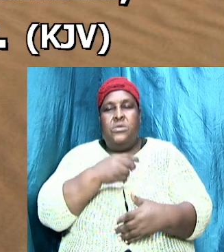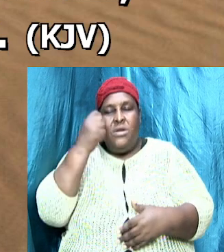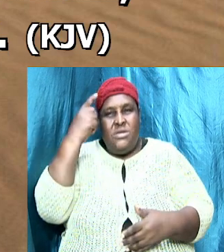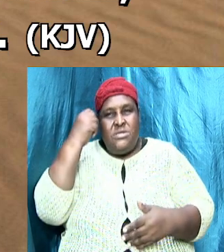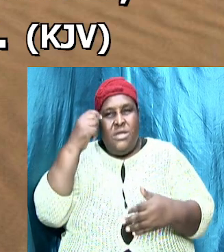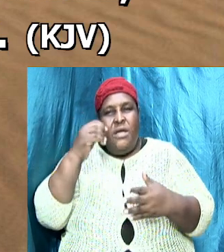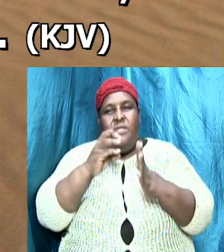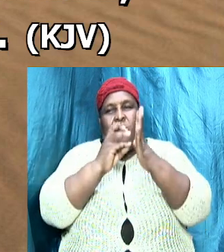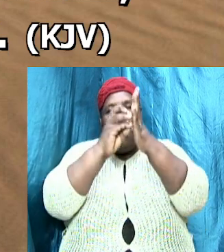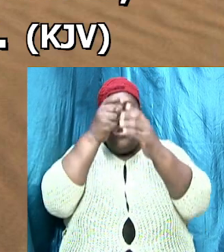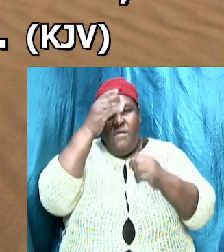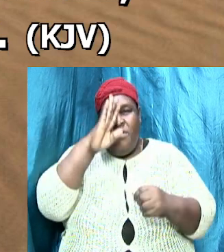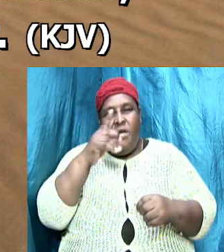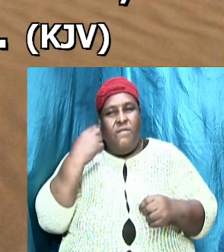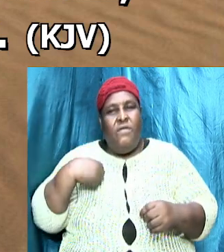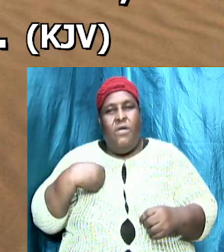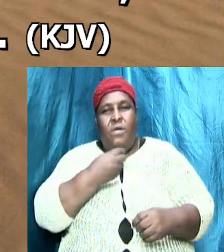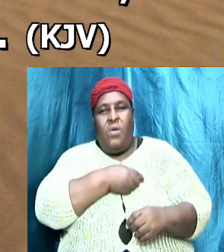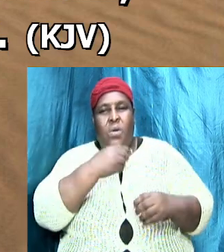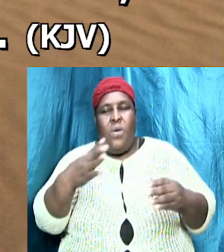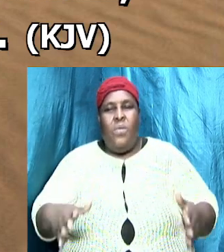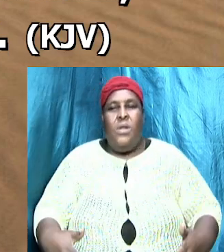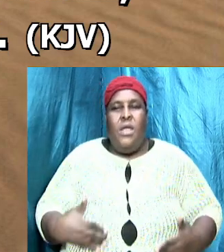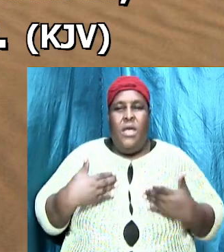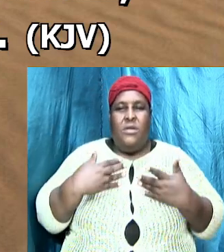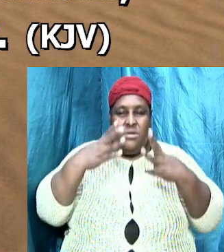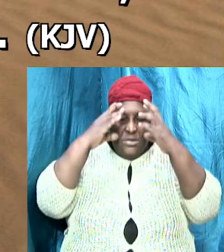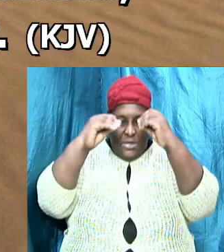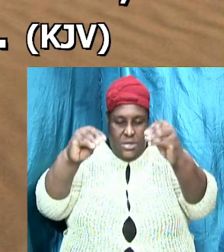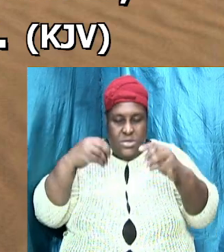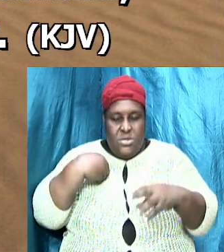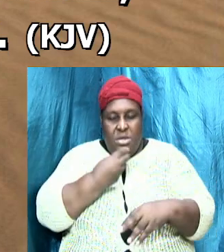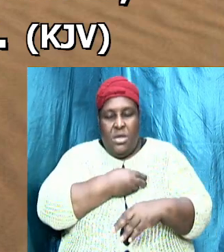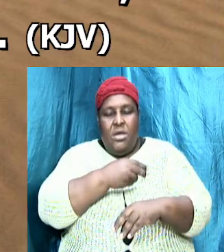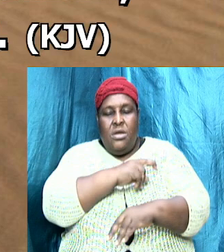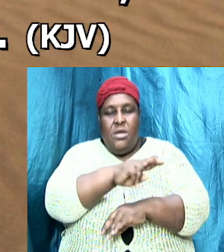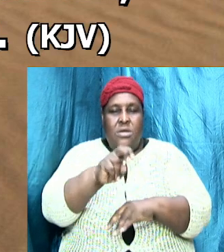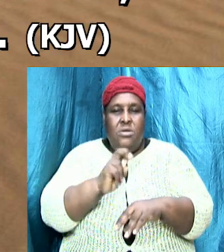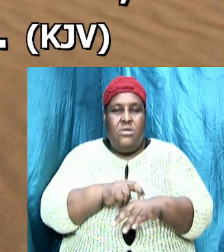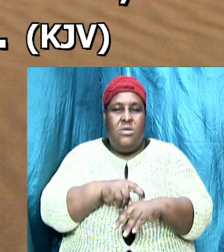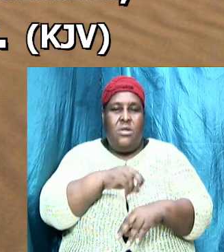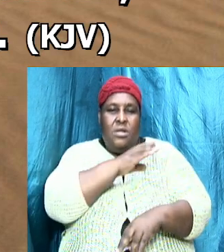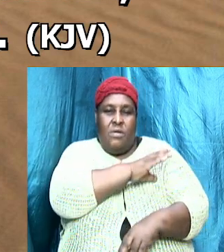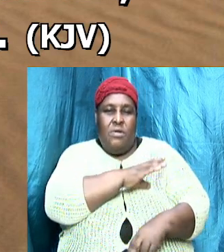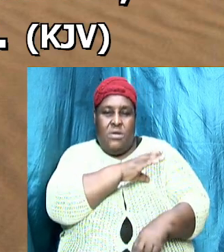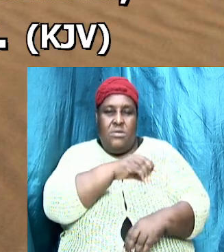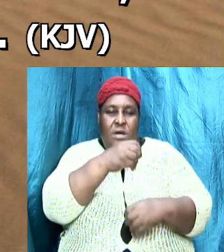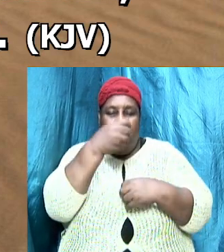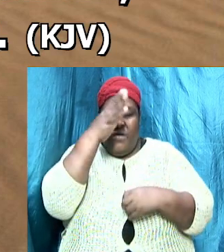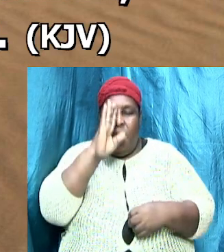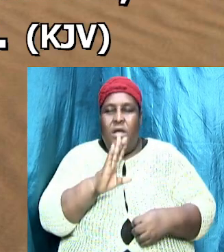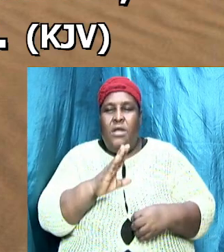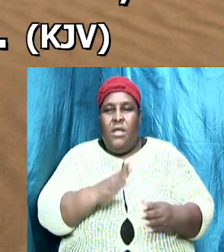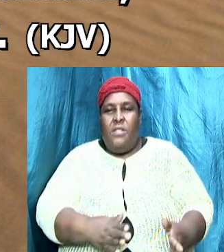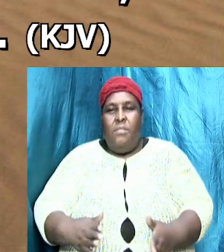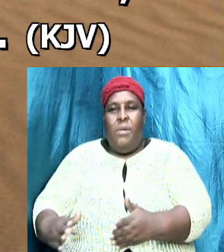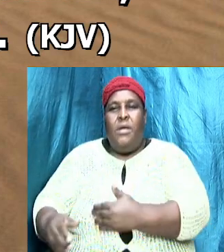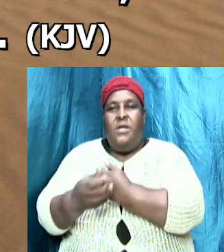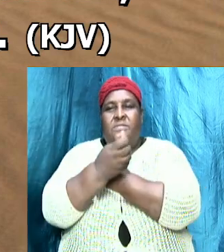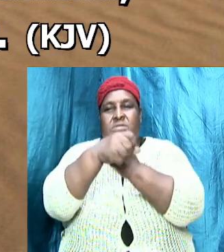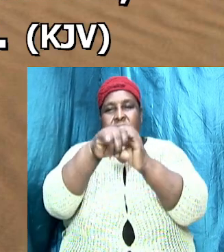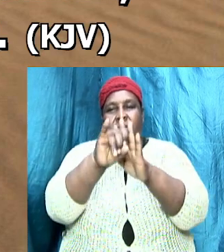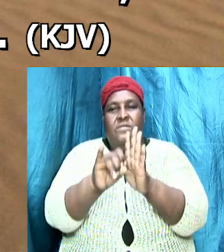it teaches us the nature and character of God it teaches us the plan of salvation through faith